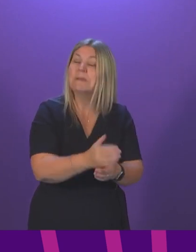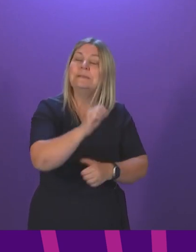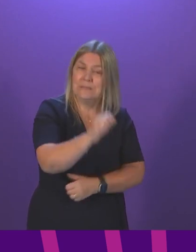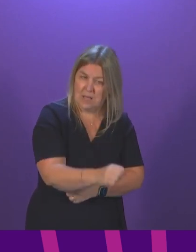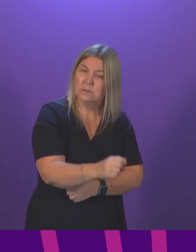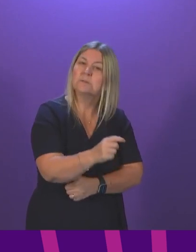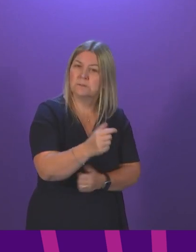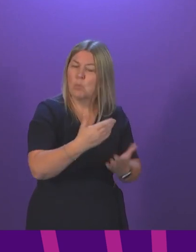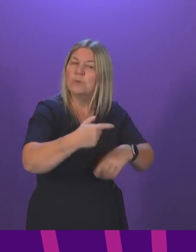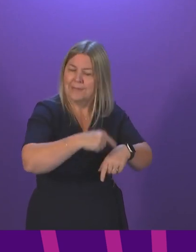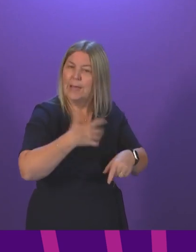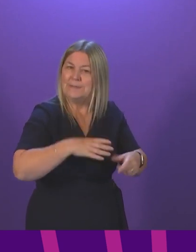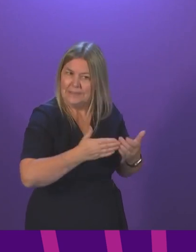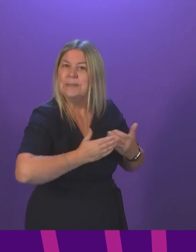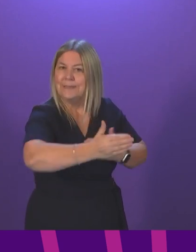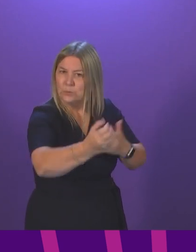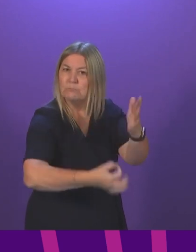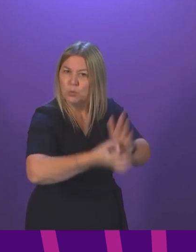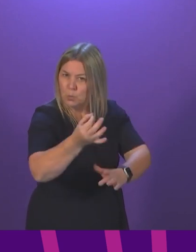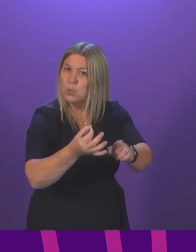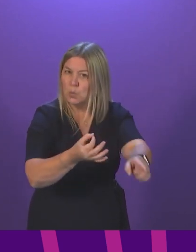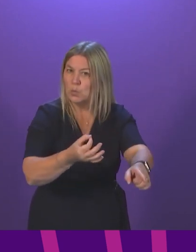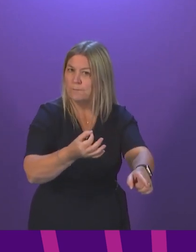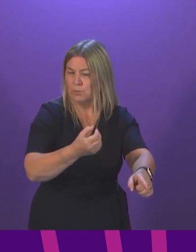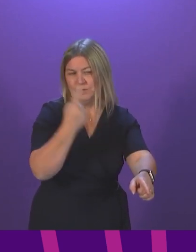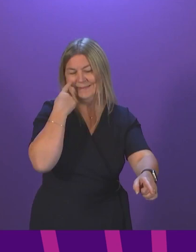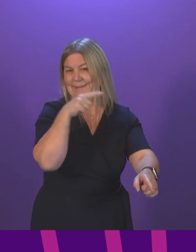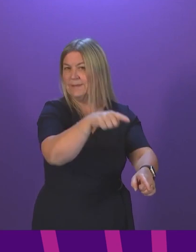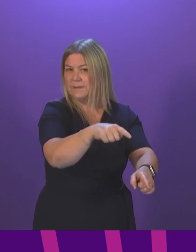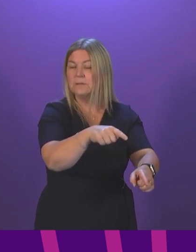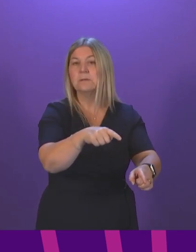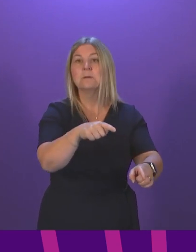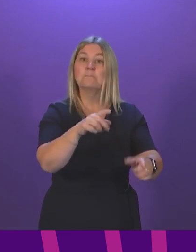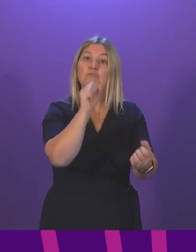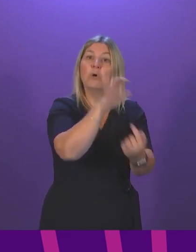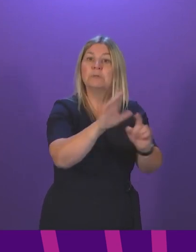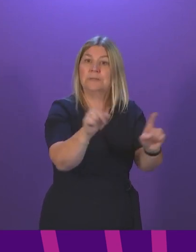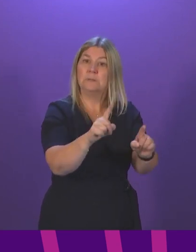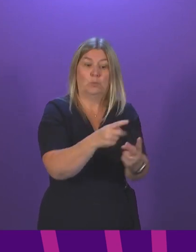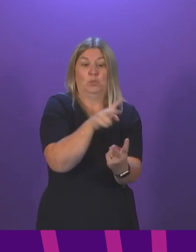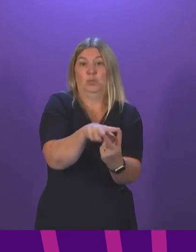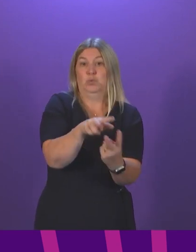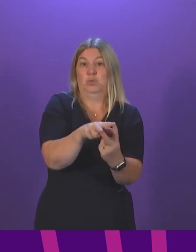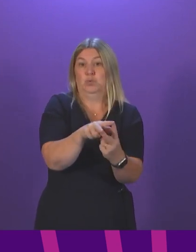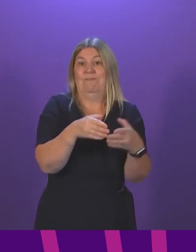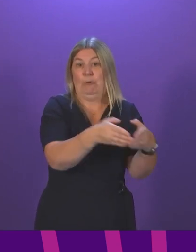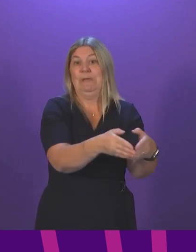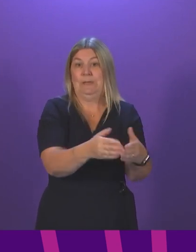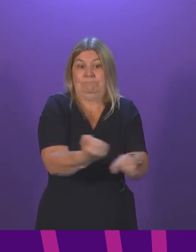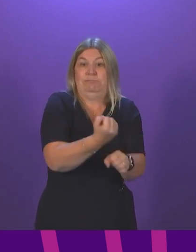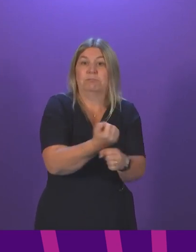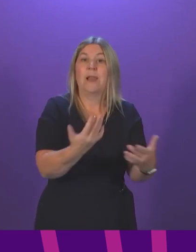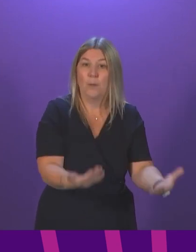in that journey. I think that is itself evident. Its priority is on completing the two ferries currently under construction